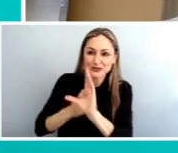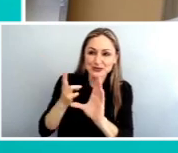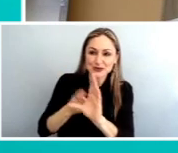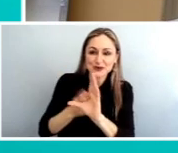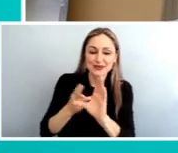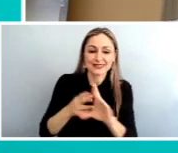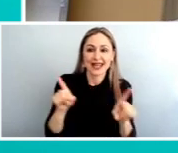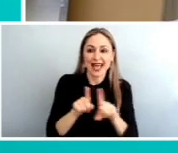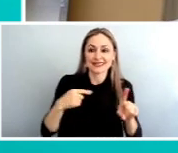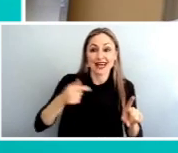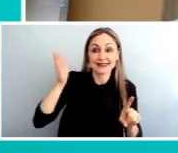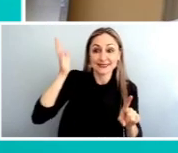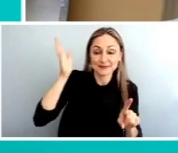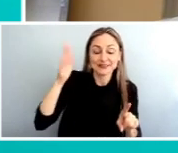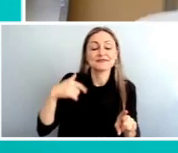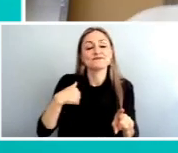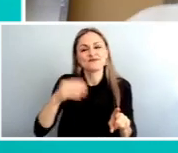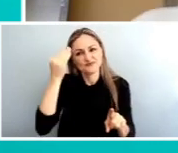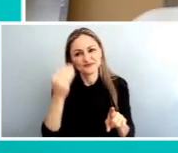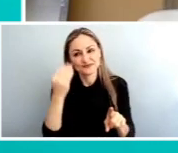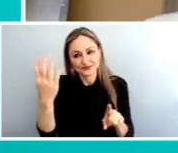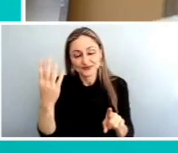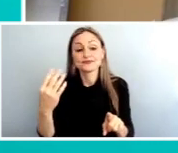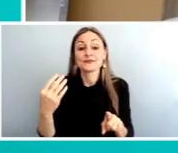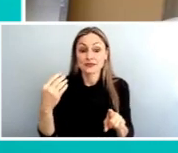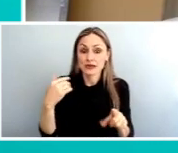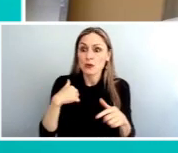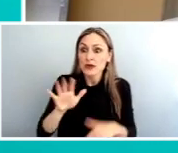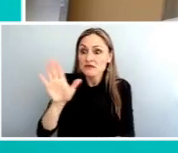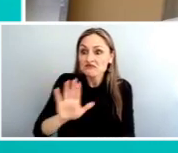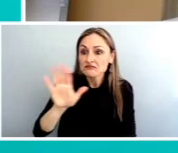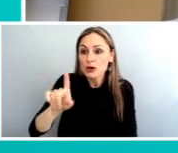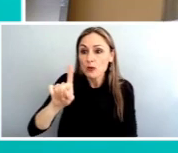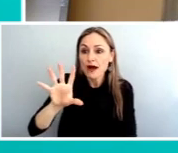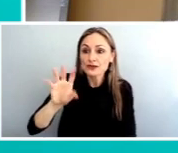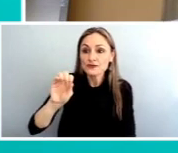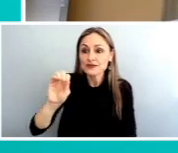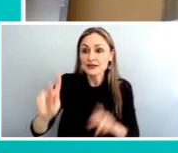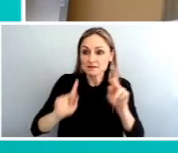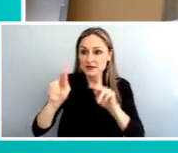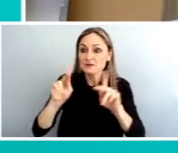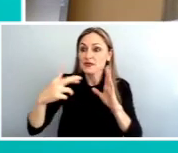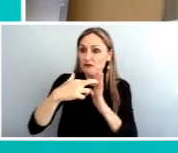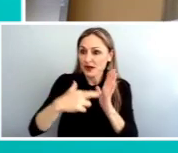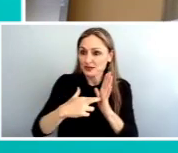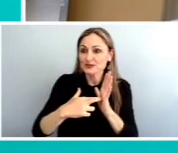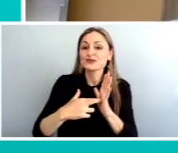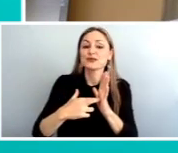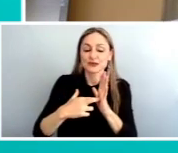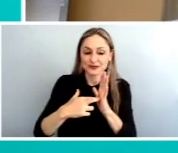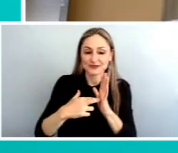speak. Just to let you know, we had close to 150 people who registered for the